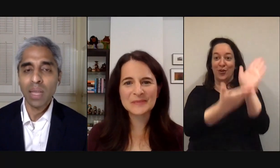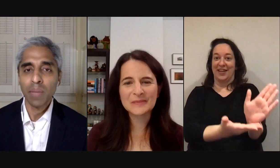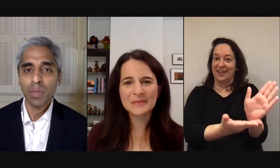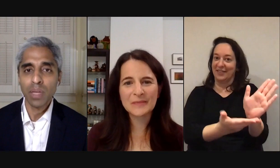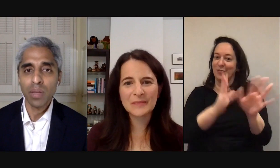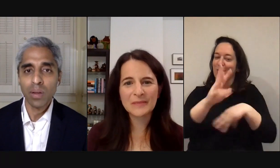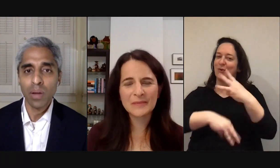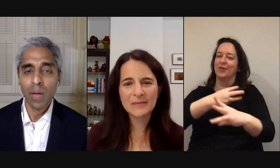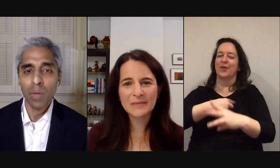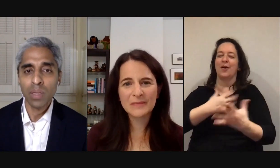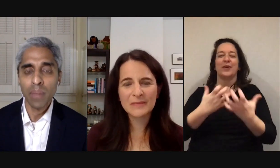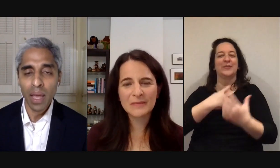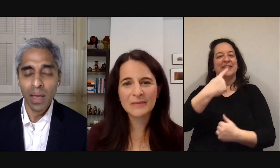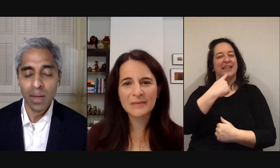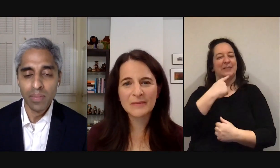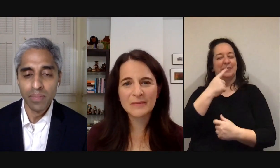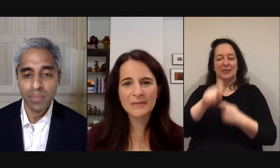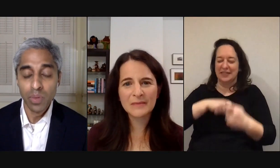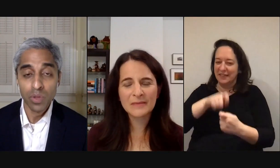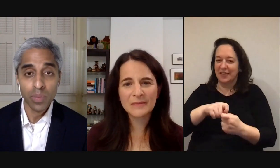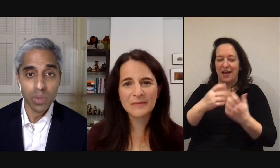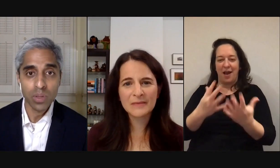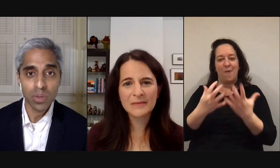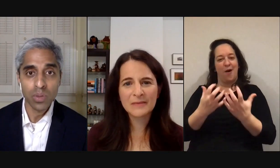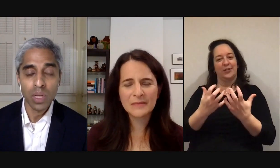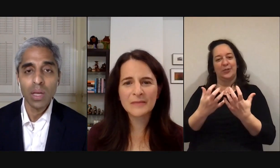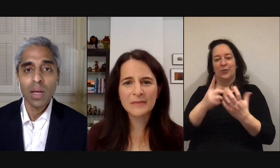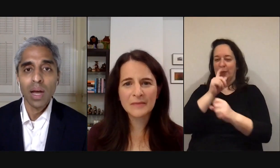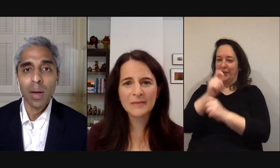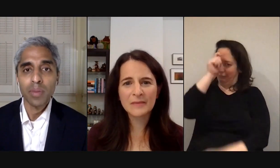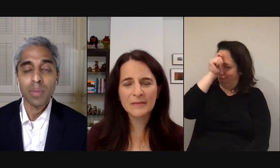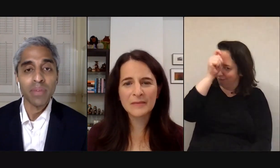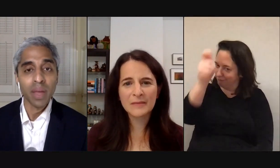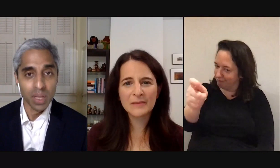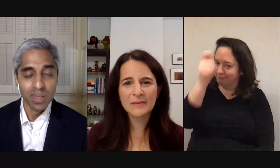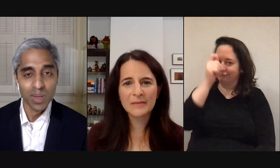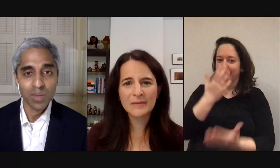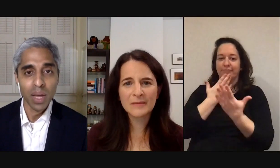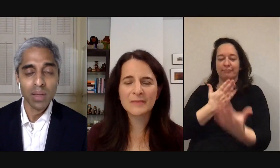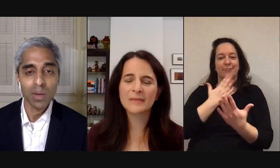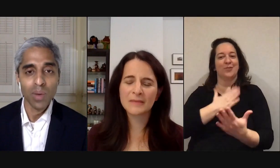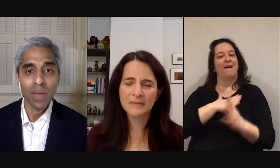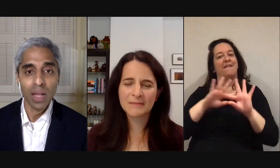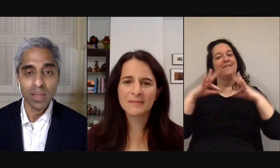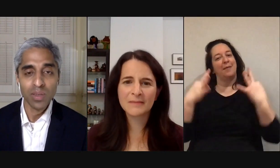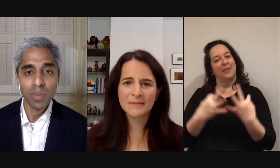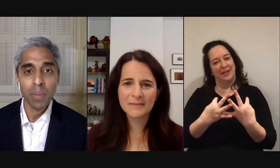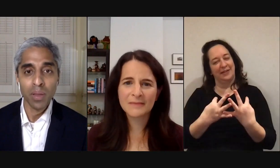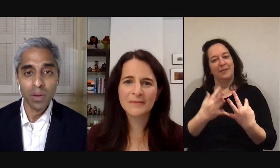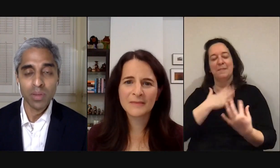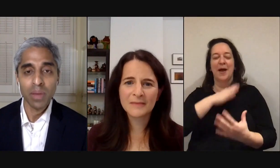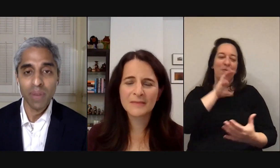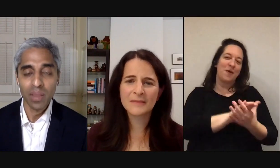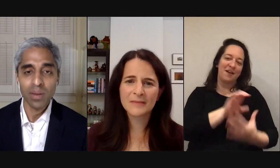want to say that i in particular i want to pay um real tribute to uh to my family you know to my wife alice